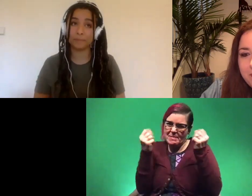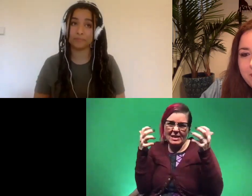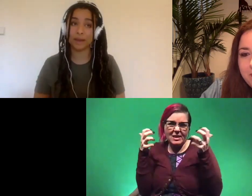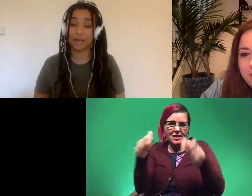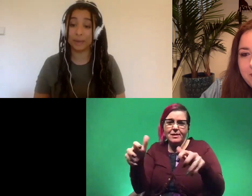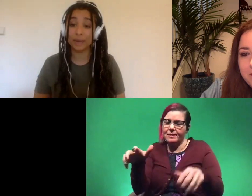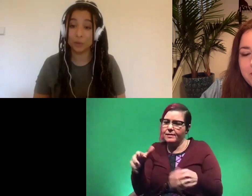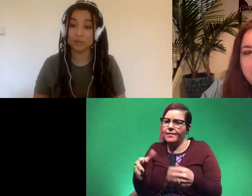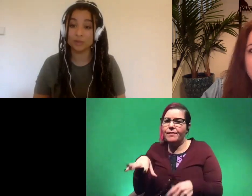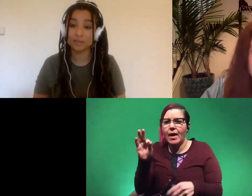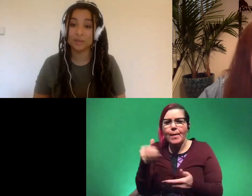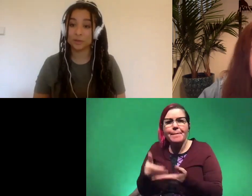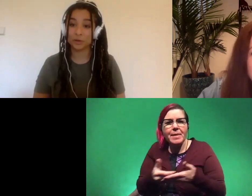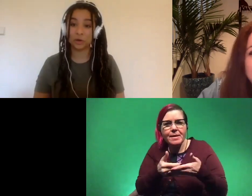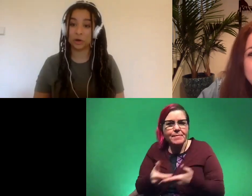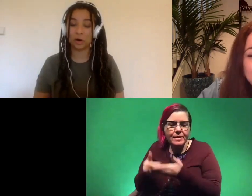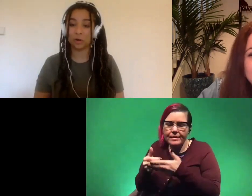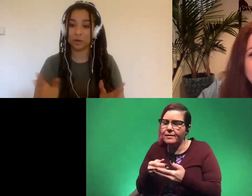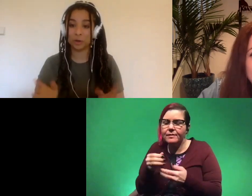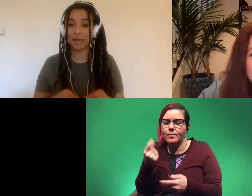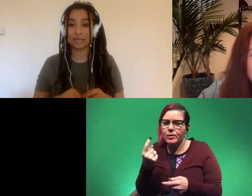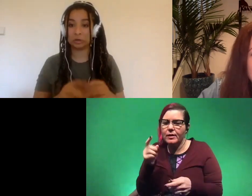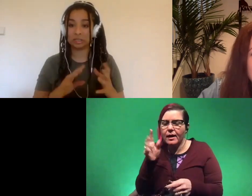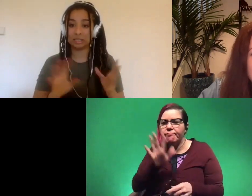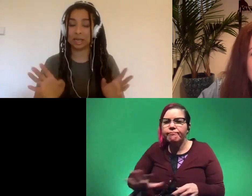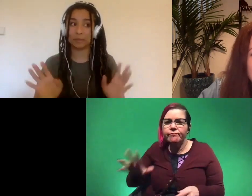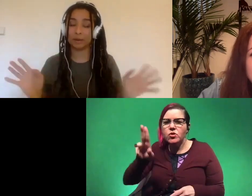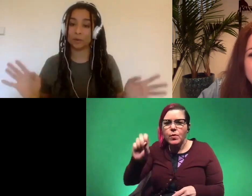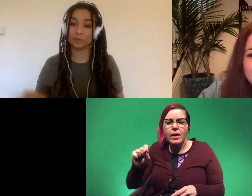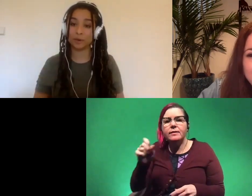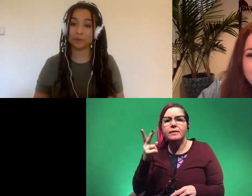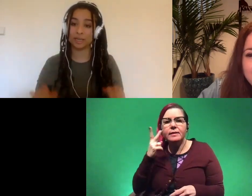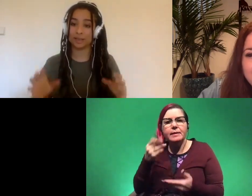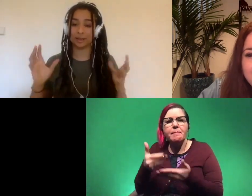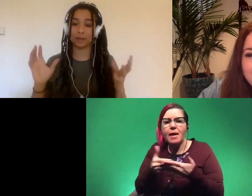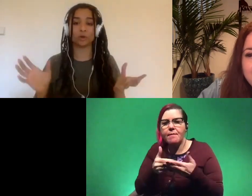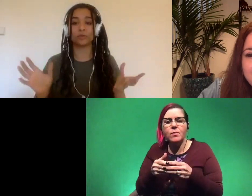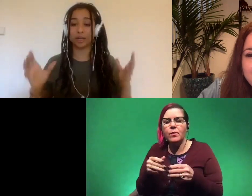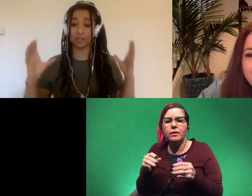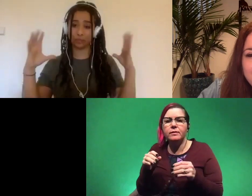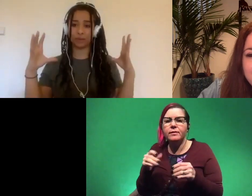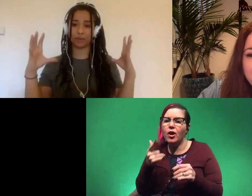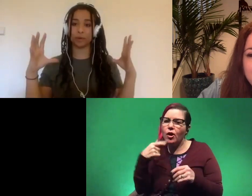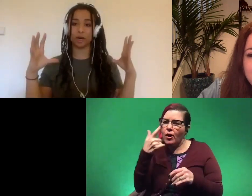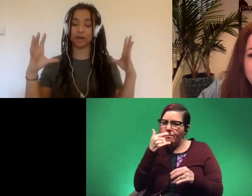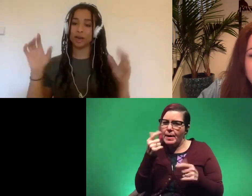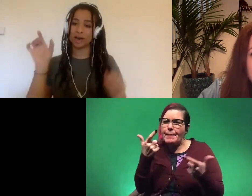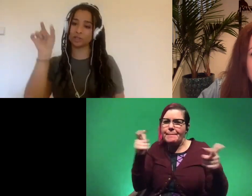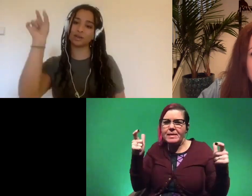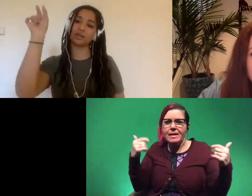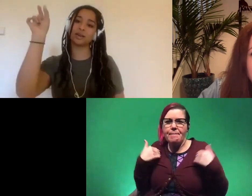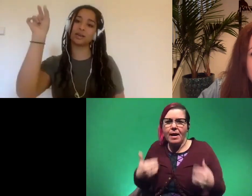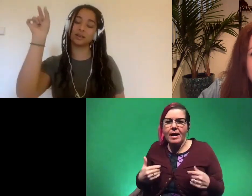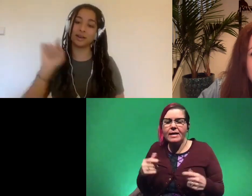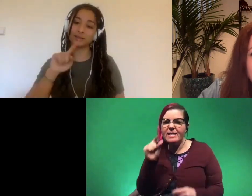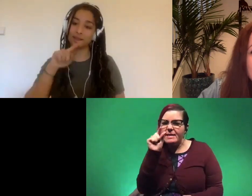um like baby ones so you can go all over the u.s and you can see like baby ones mounted and they look funny because they have a big big body and just